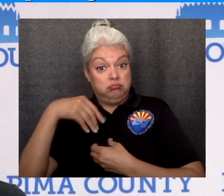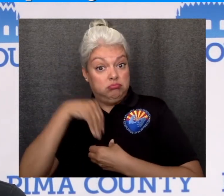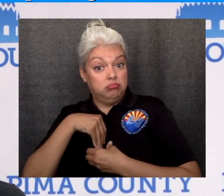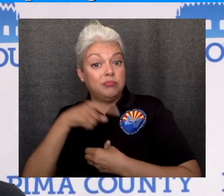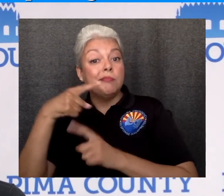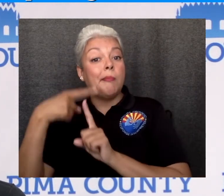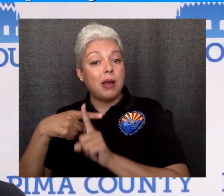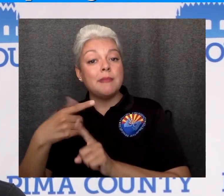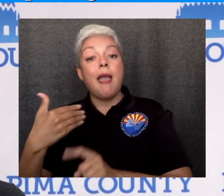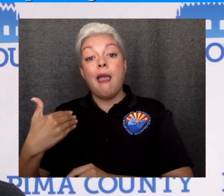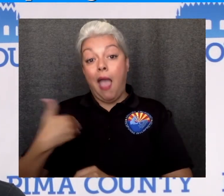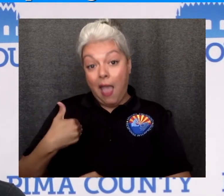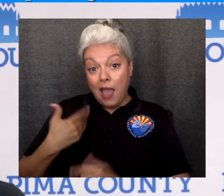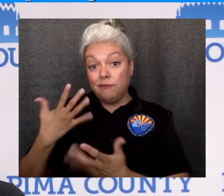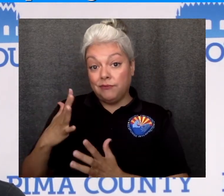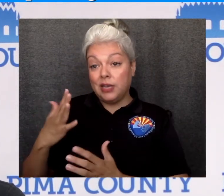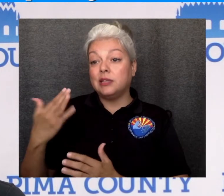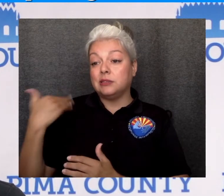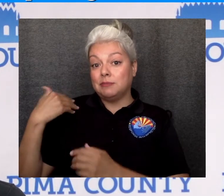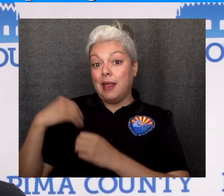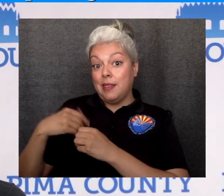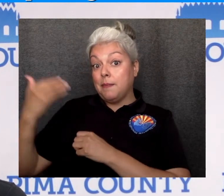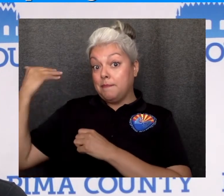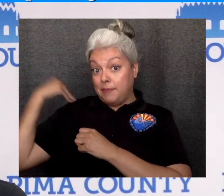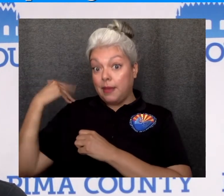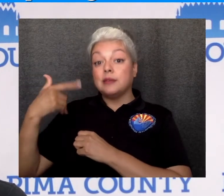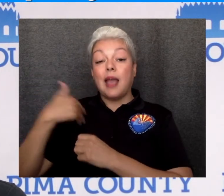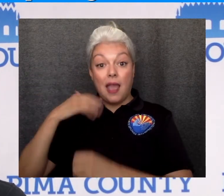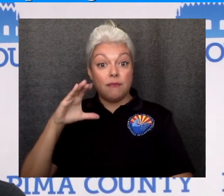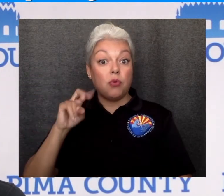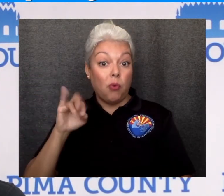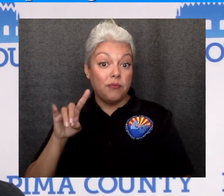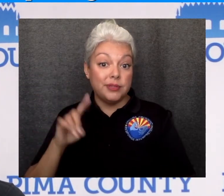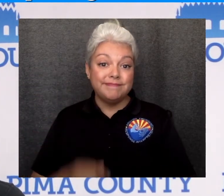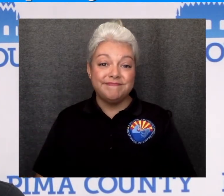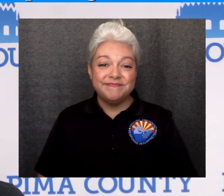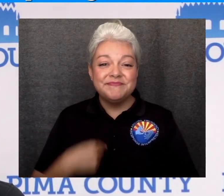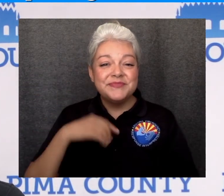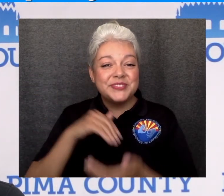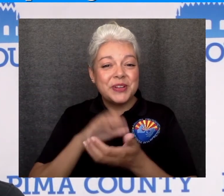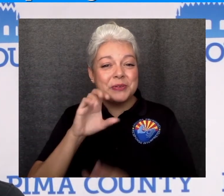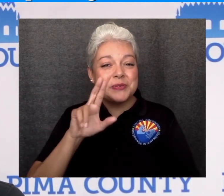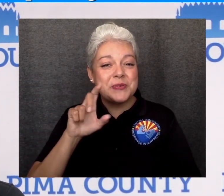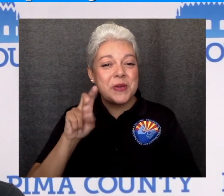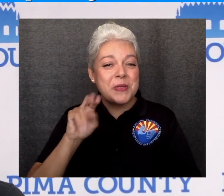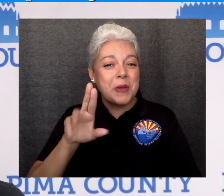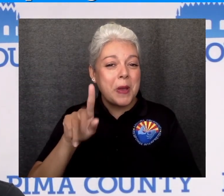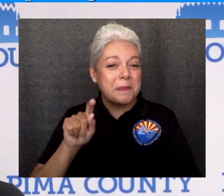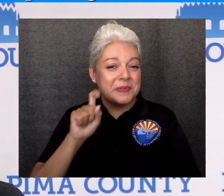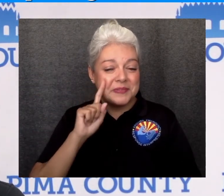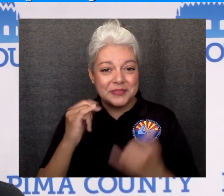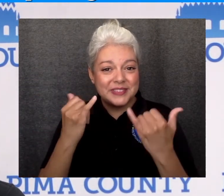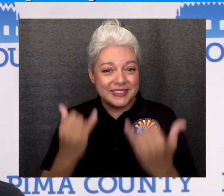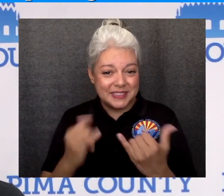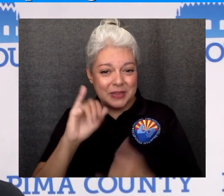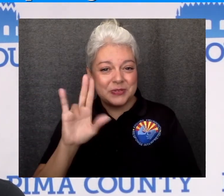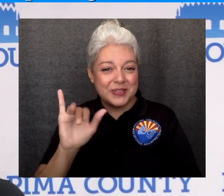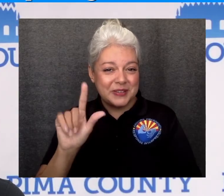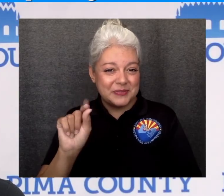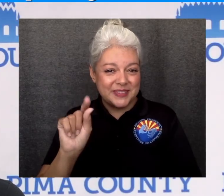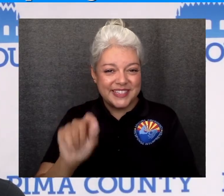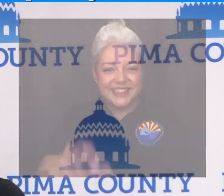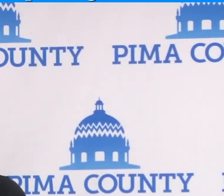that you've had COVID-19 in the past. This is Dr. Cullen bringing you the Pima County Health Update for July